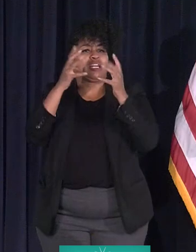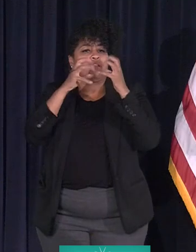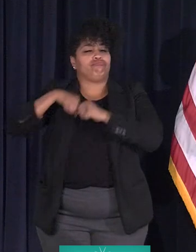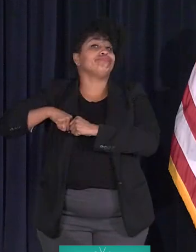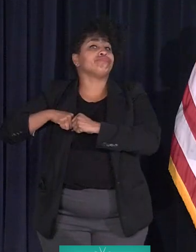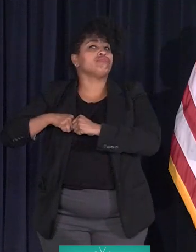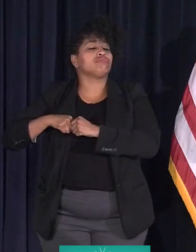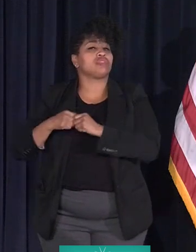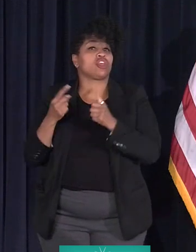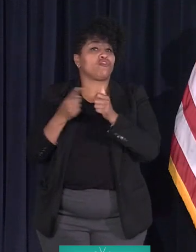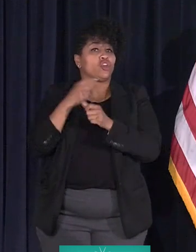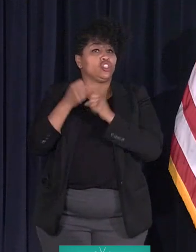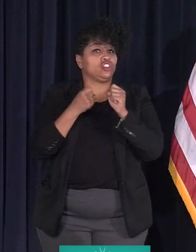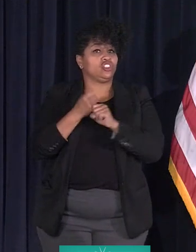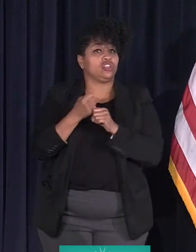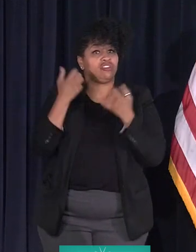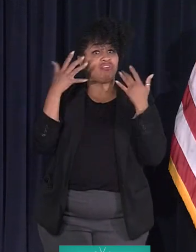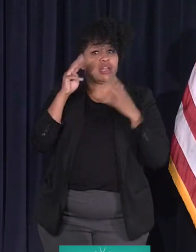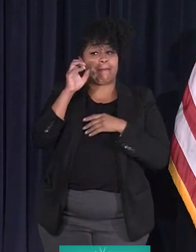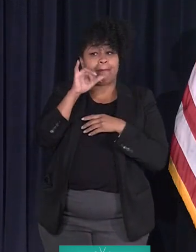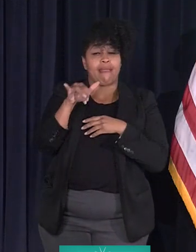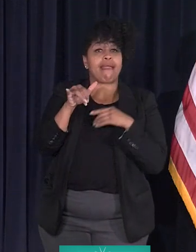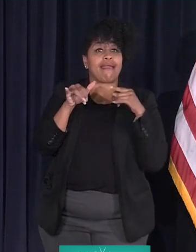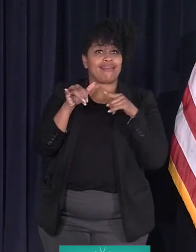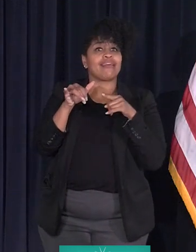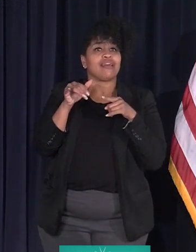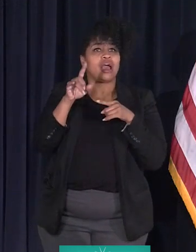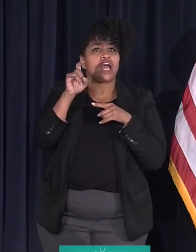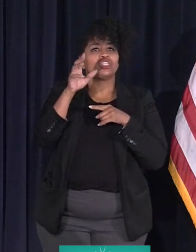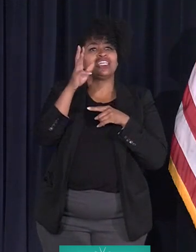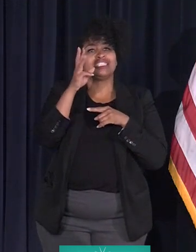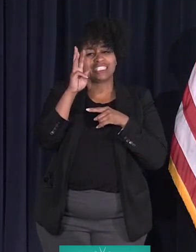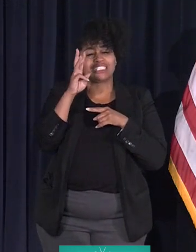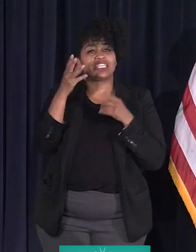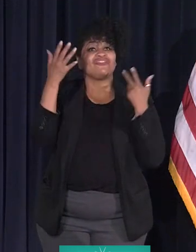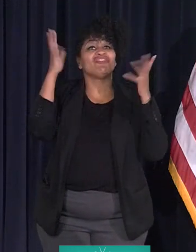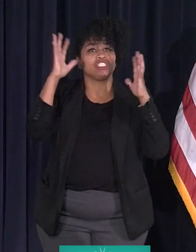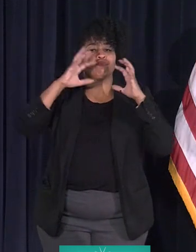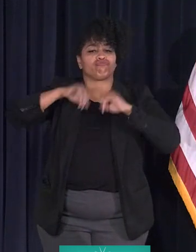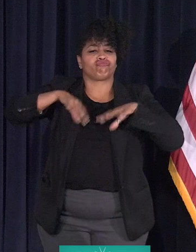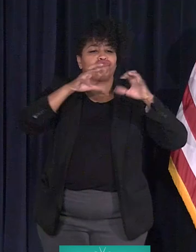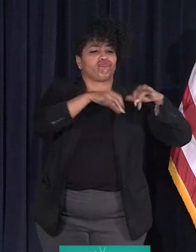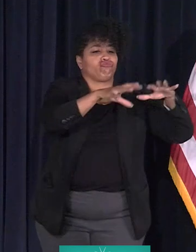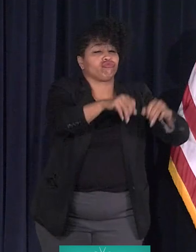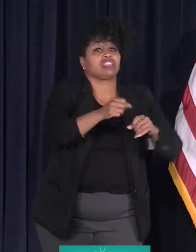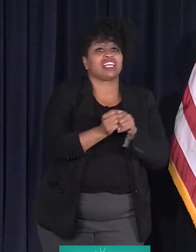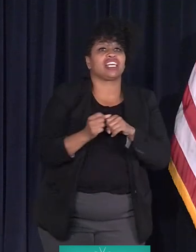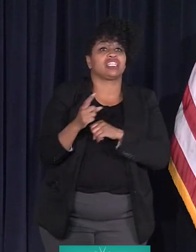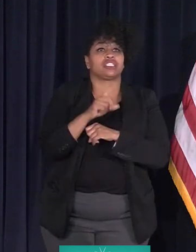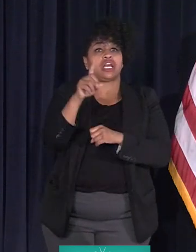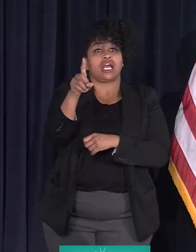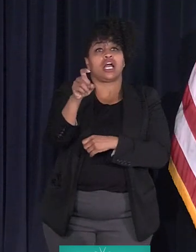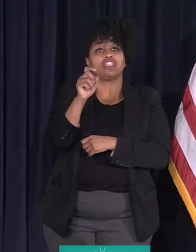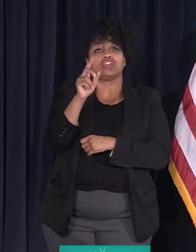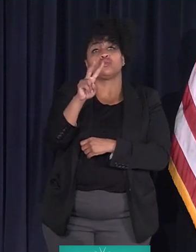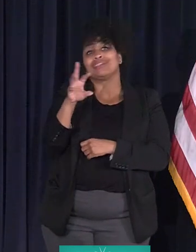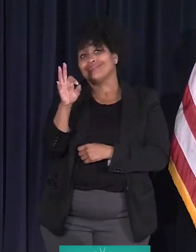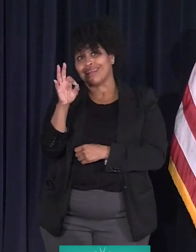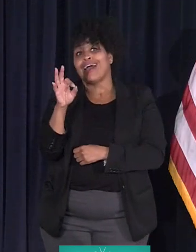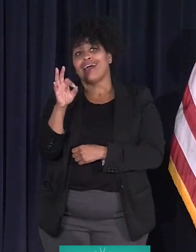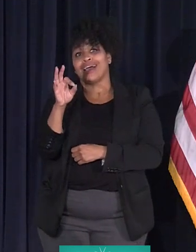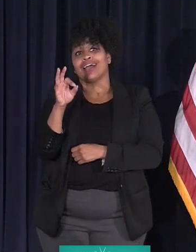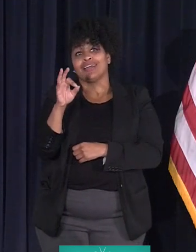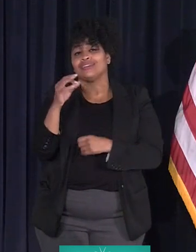In the first year, which ended in May, they got 116 done. This next year, we've got 129